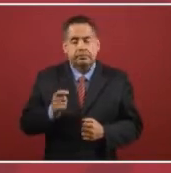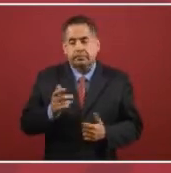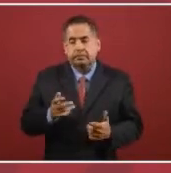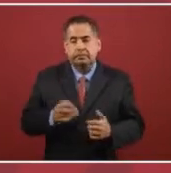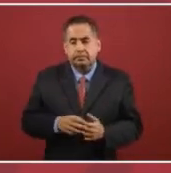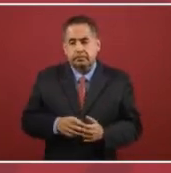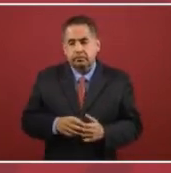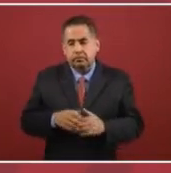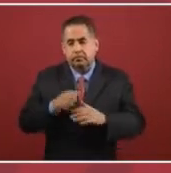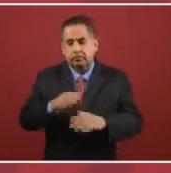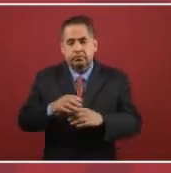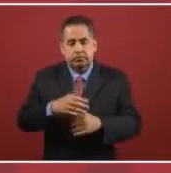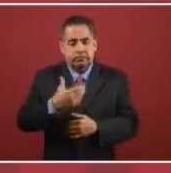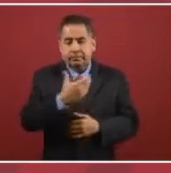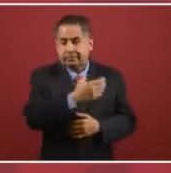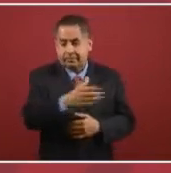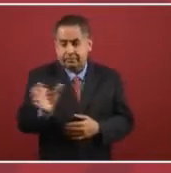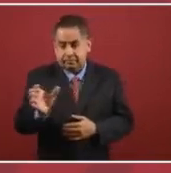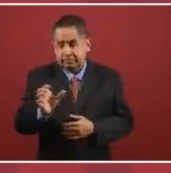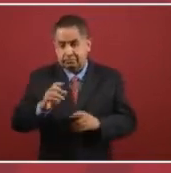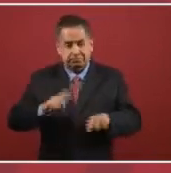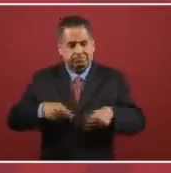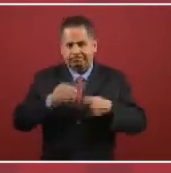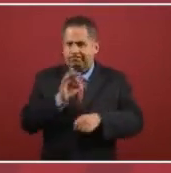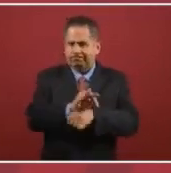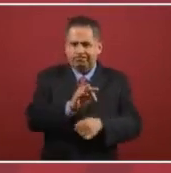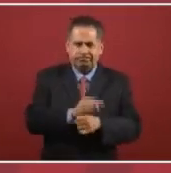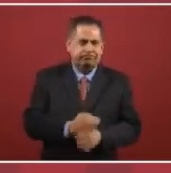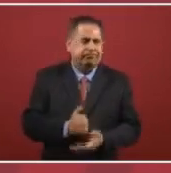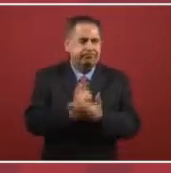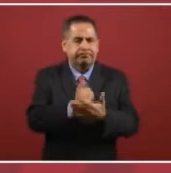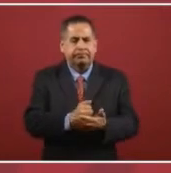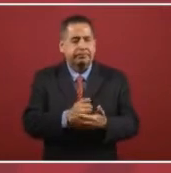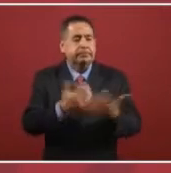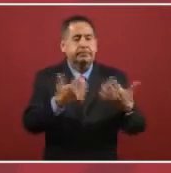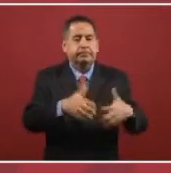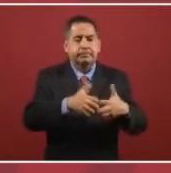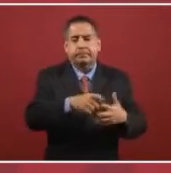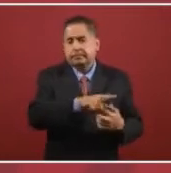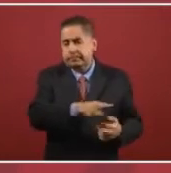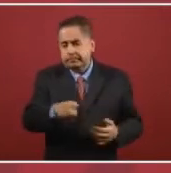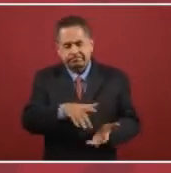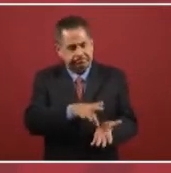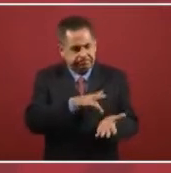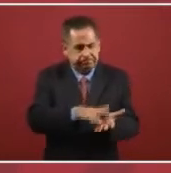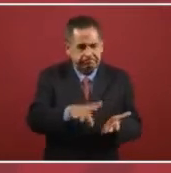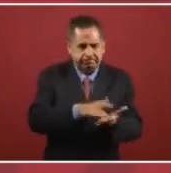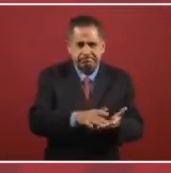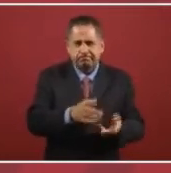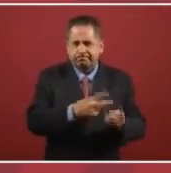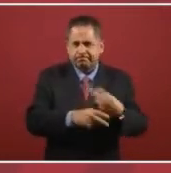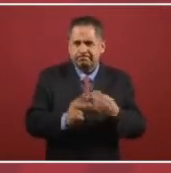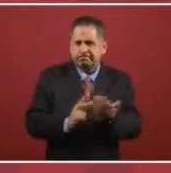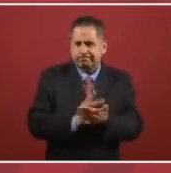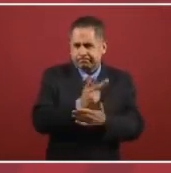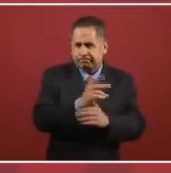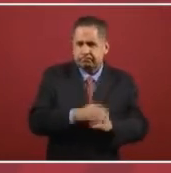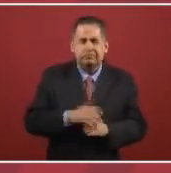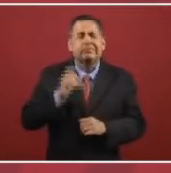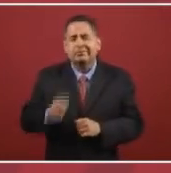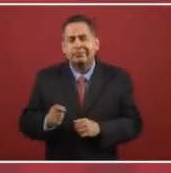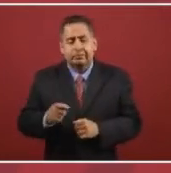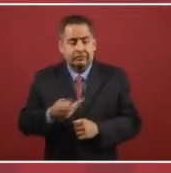Anything that has to do with the, the field work. With support for the workers. For the field workers.